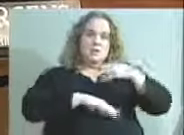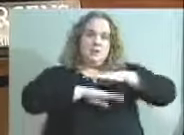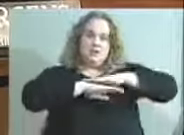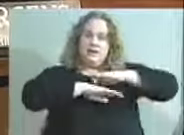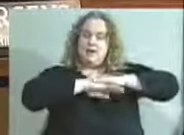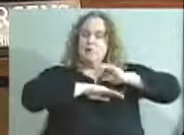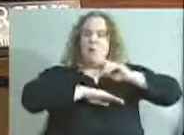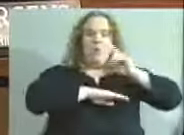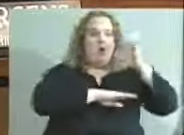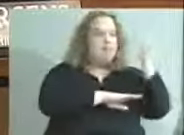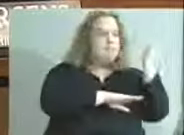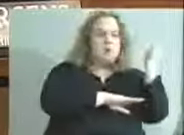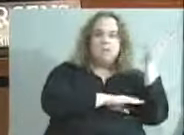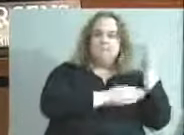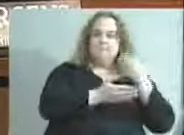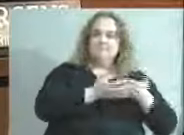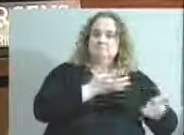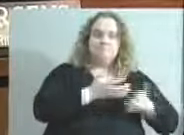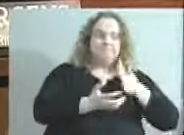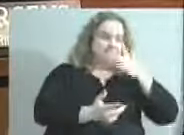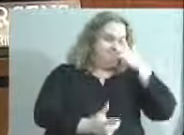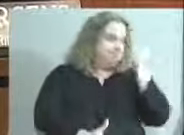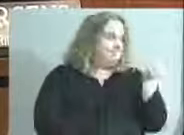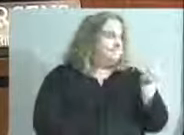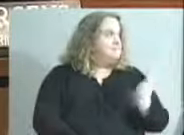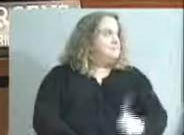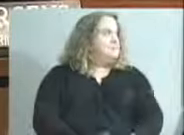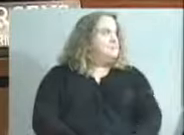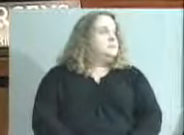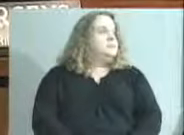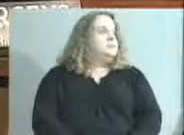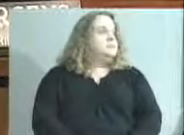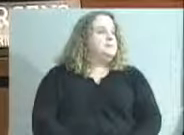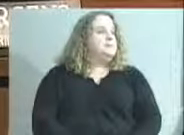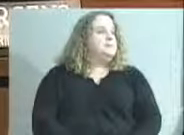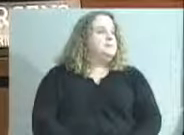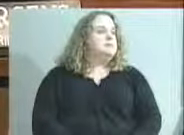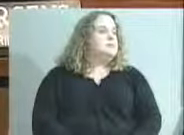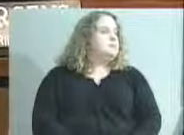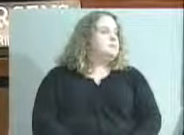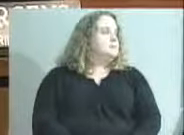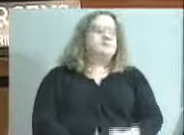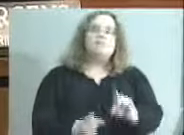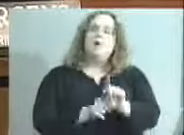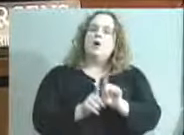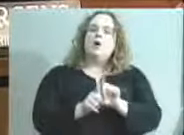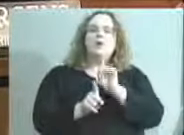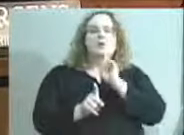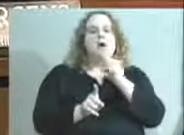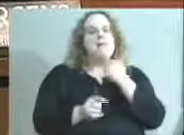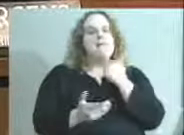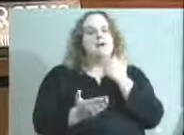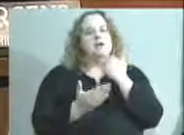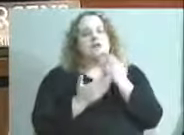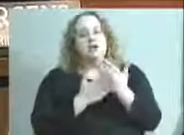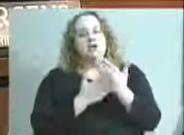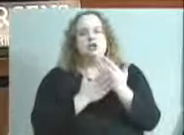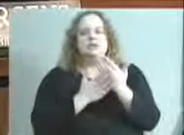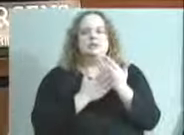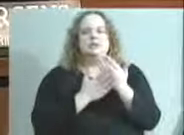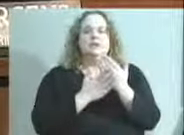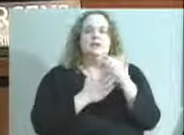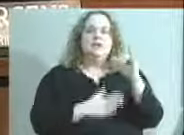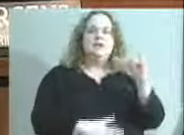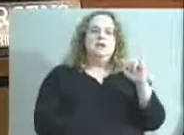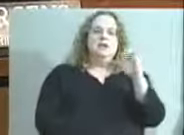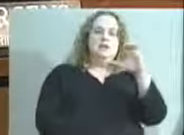or the podium, whichever you feel more comfortable with. We have always had a great working relationship with the Jefferson County Public